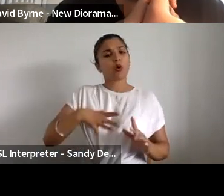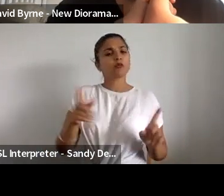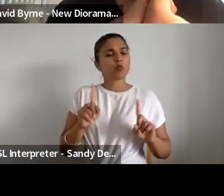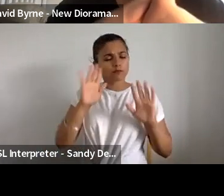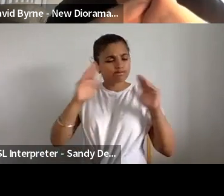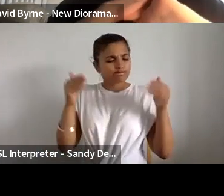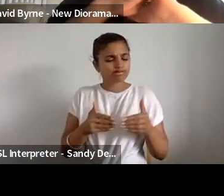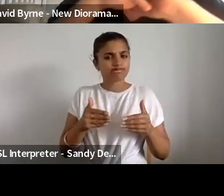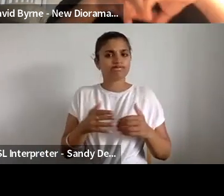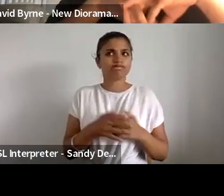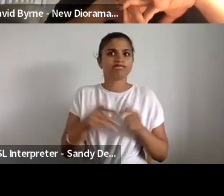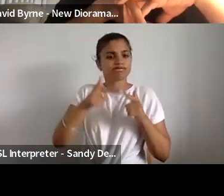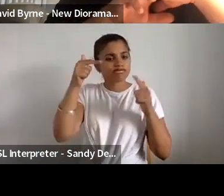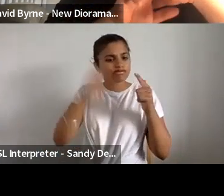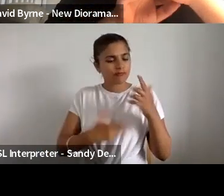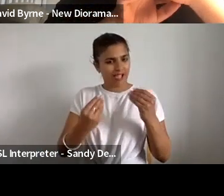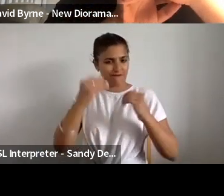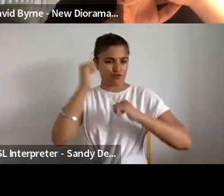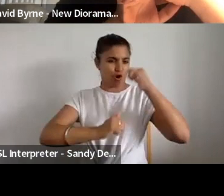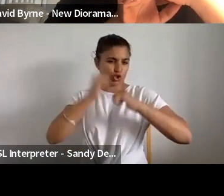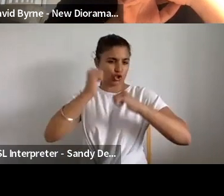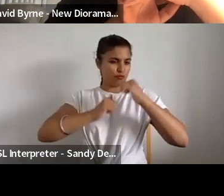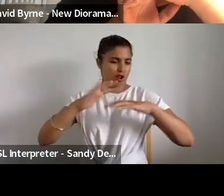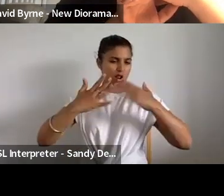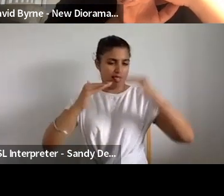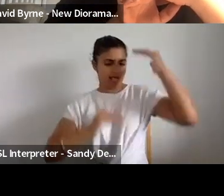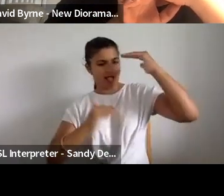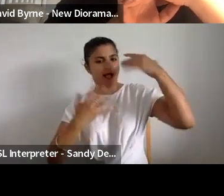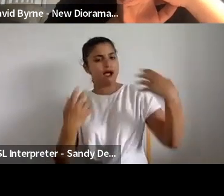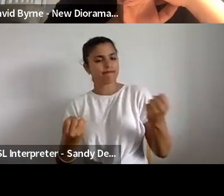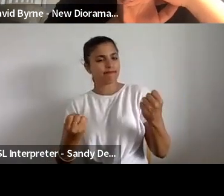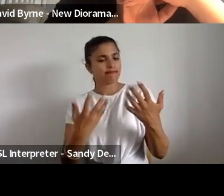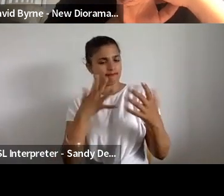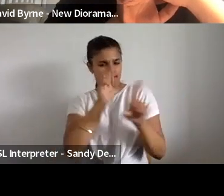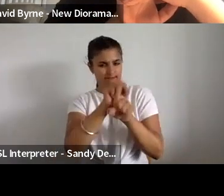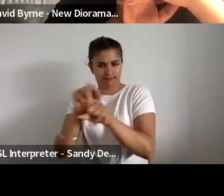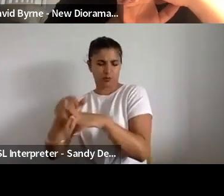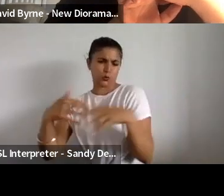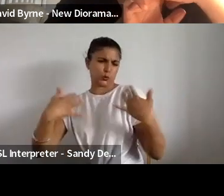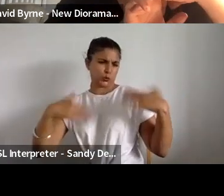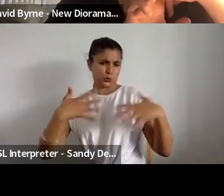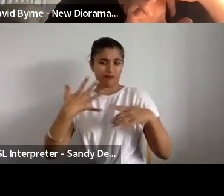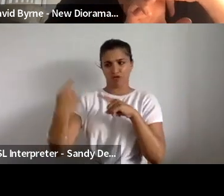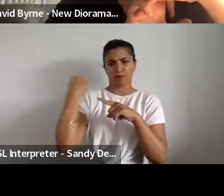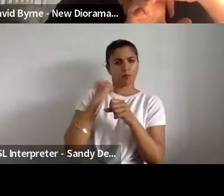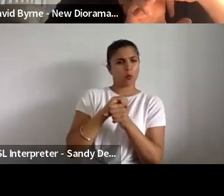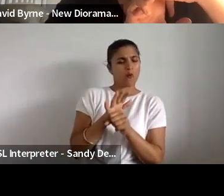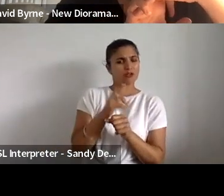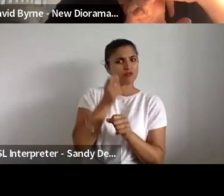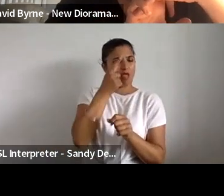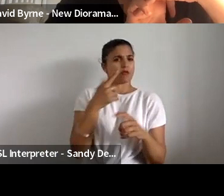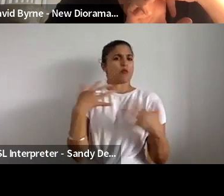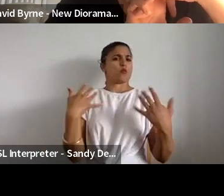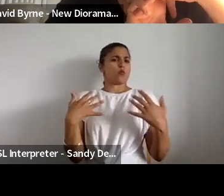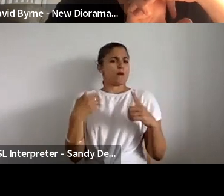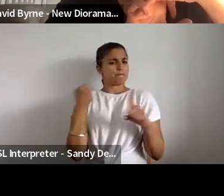deeper structural inequalities that the pandemic threw up. And I suppose sort of echoing from the last